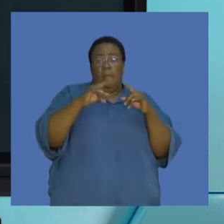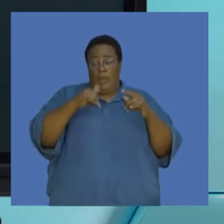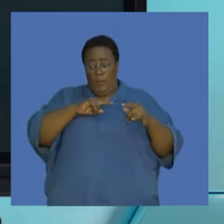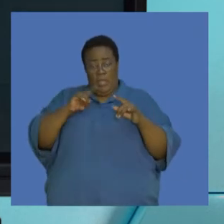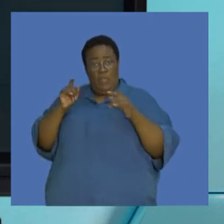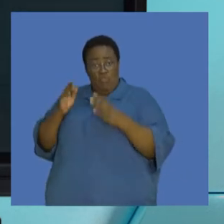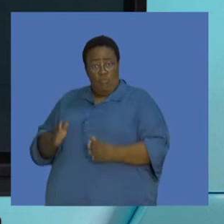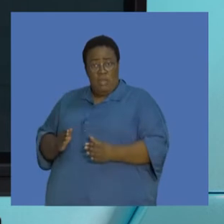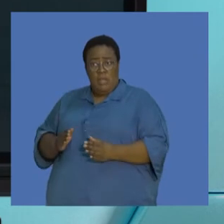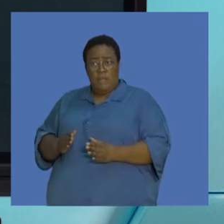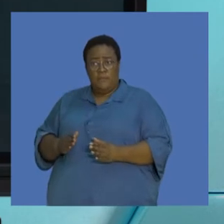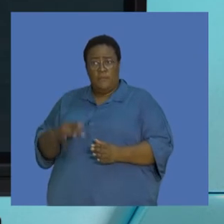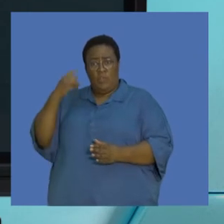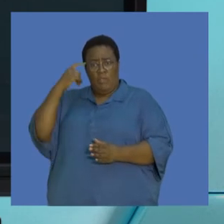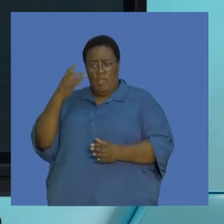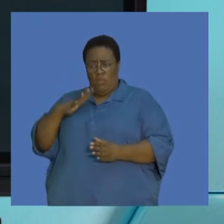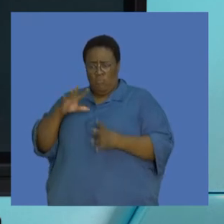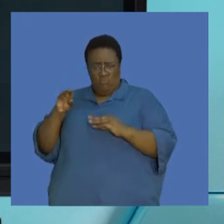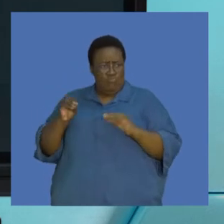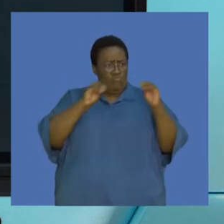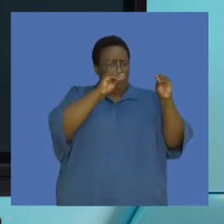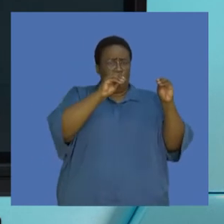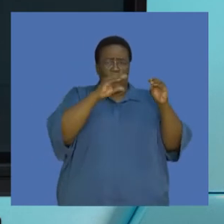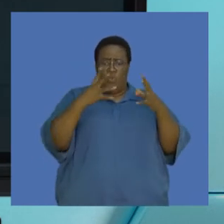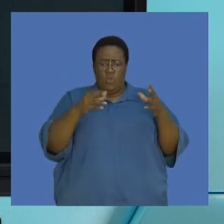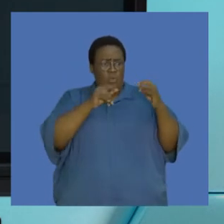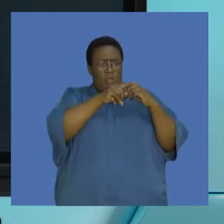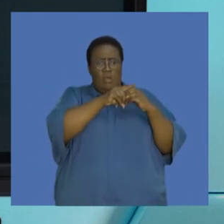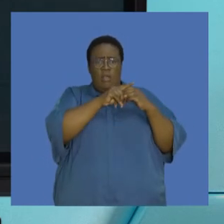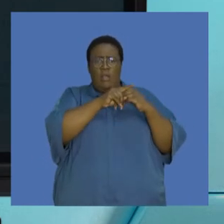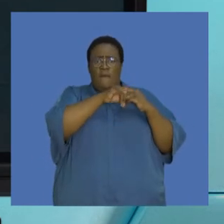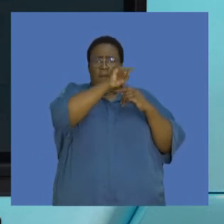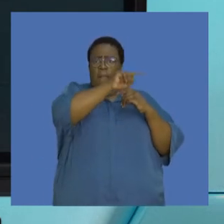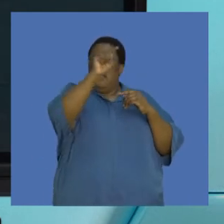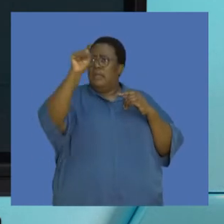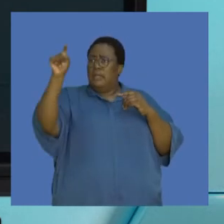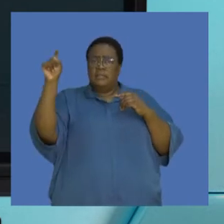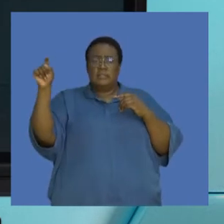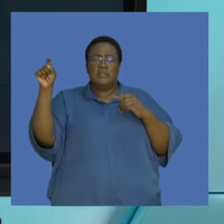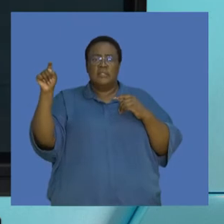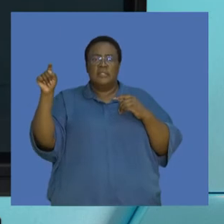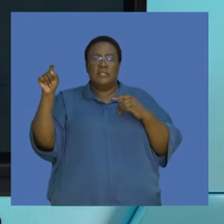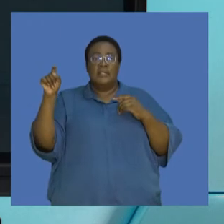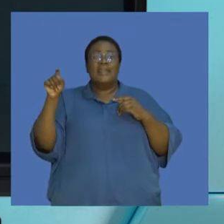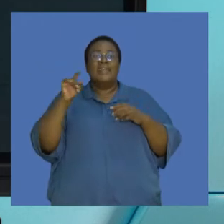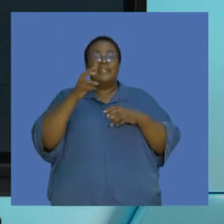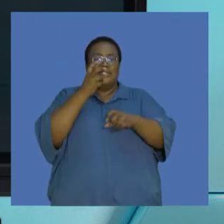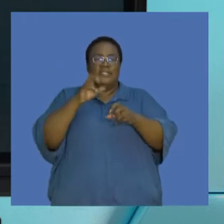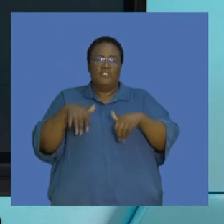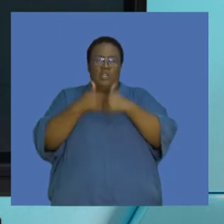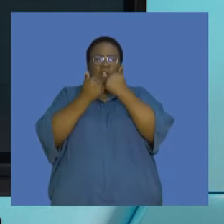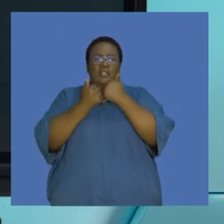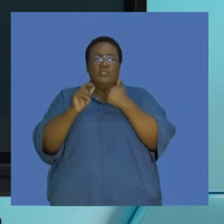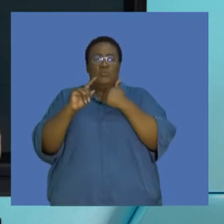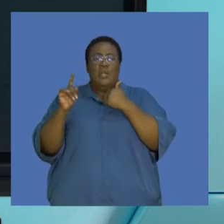humans considering moving to another planet, one of the greatest challenges that we will face is humans adapting